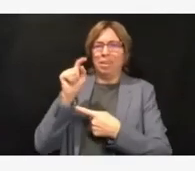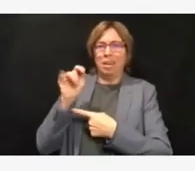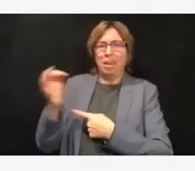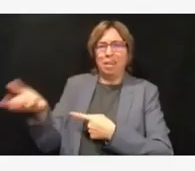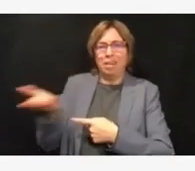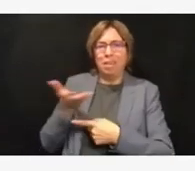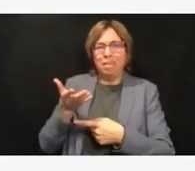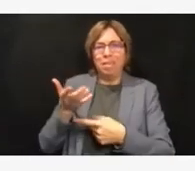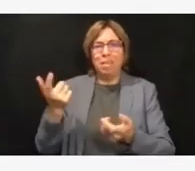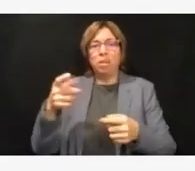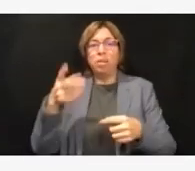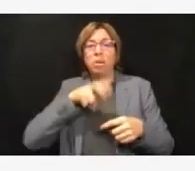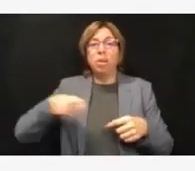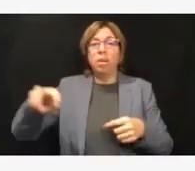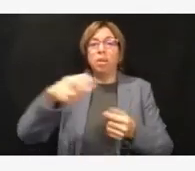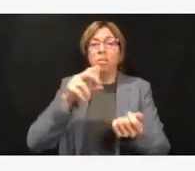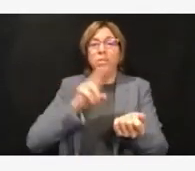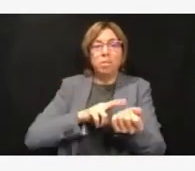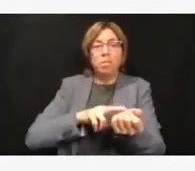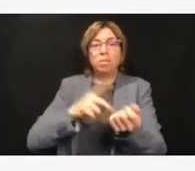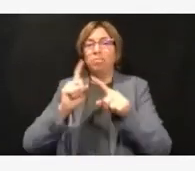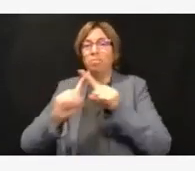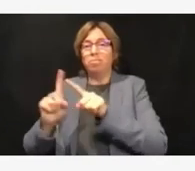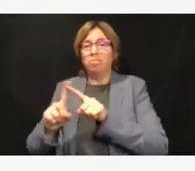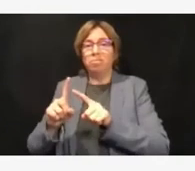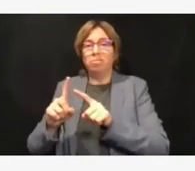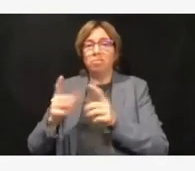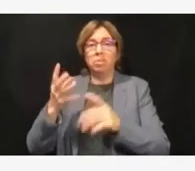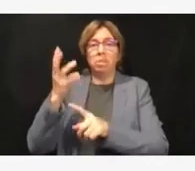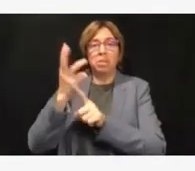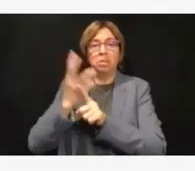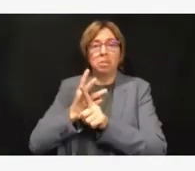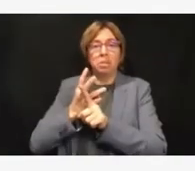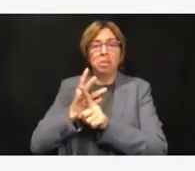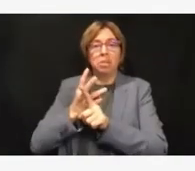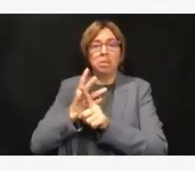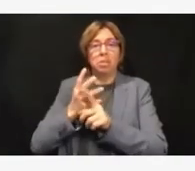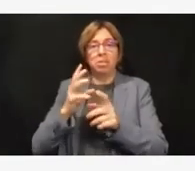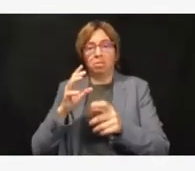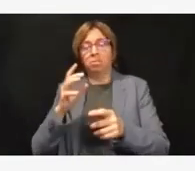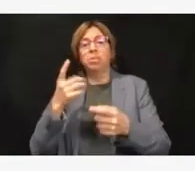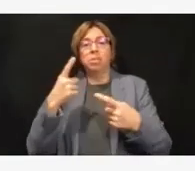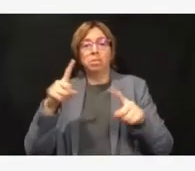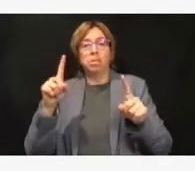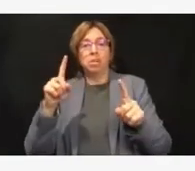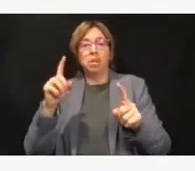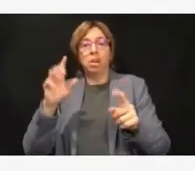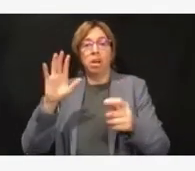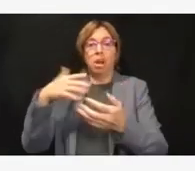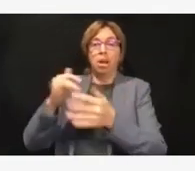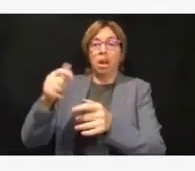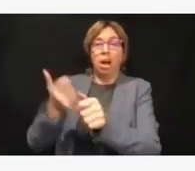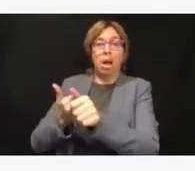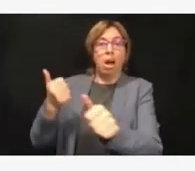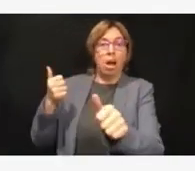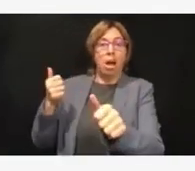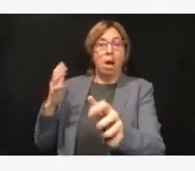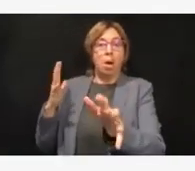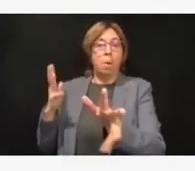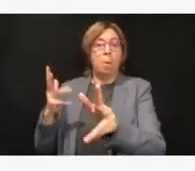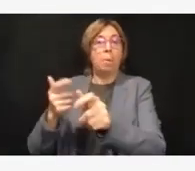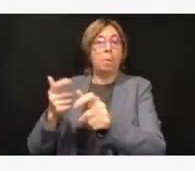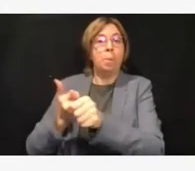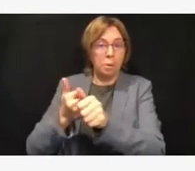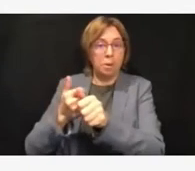take us about six months to work through that backlog. Today, we are open again to,